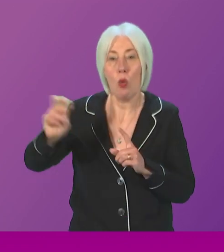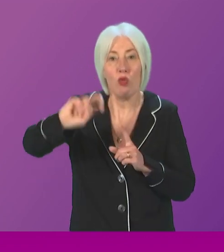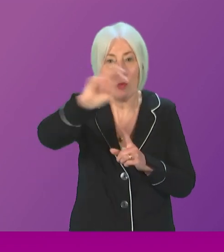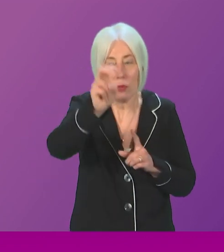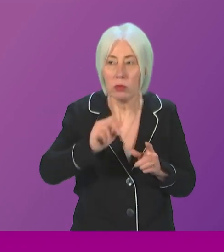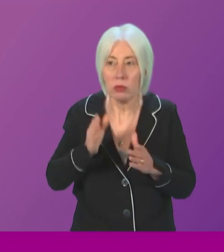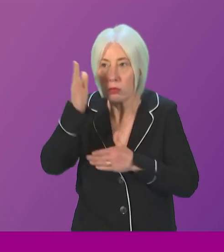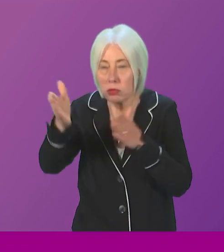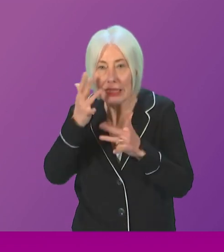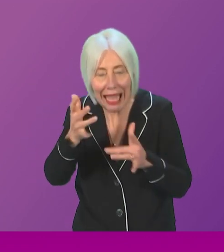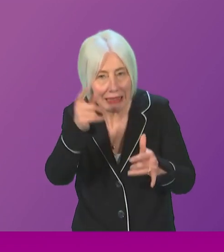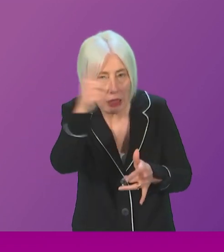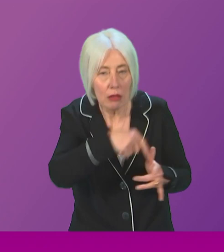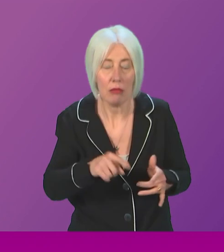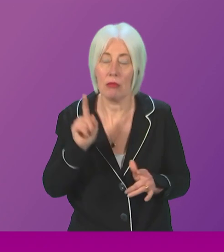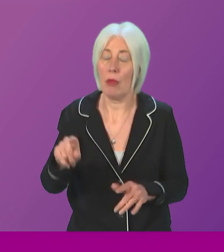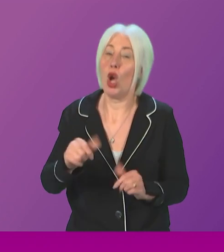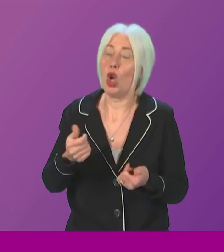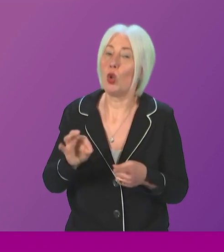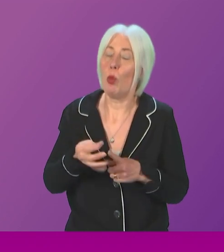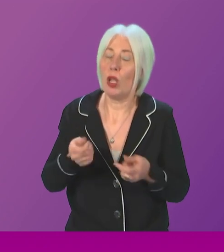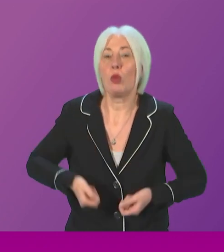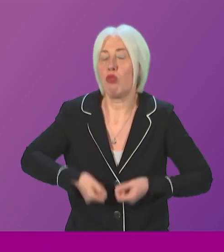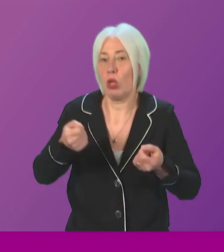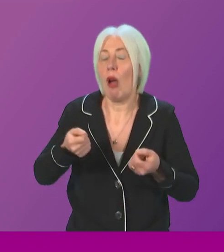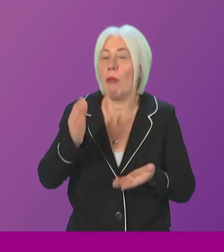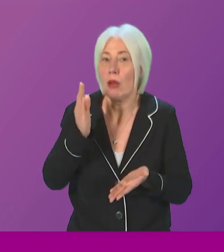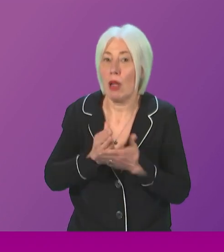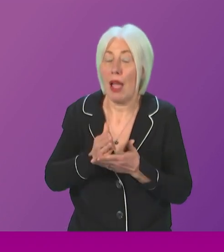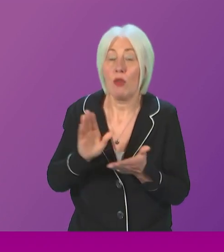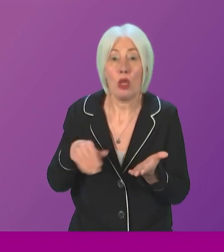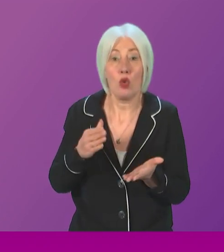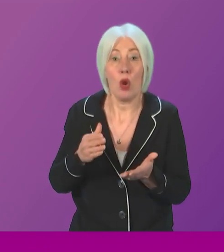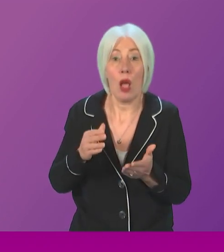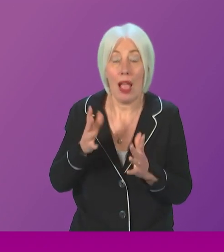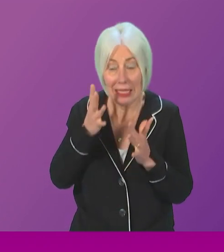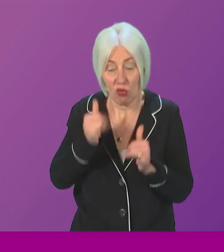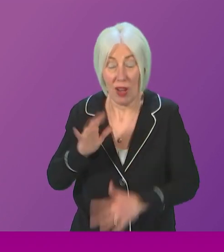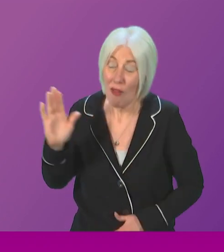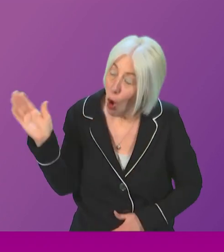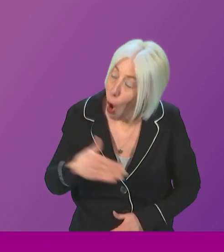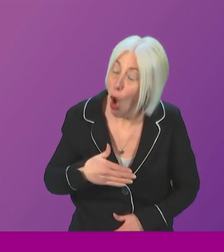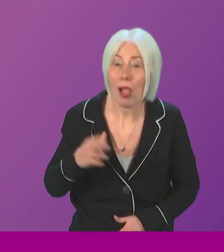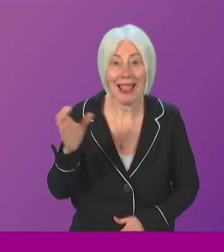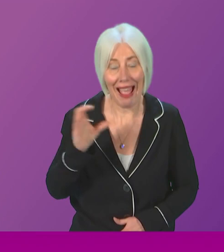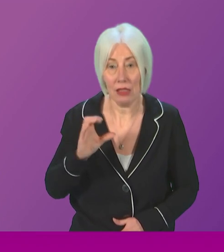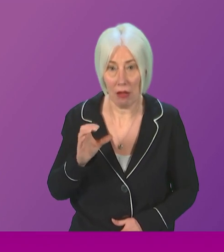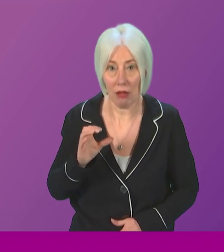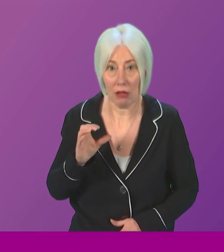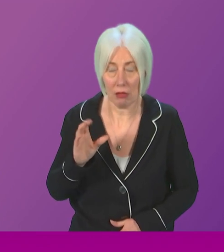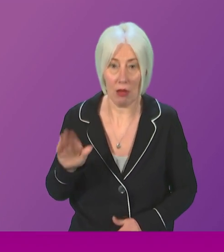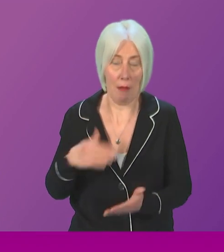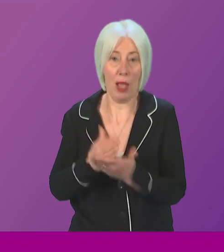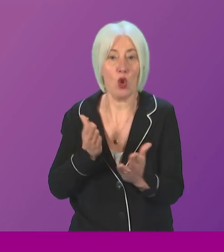raises a very important point, indeed, around the fact that we need to make sure that screening of all cancer, cervical cancer, of course included, is